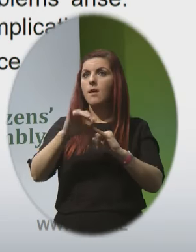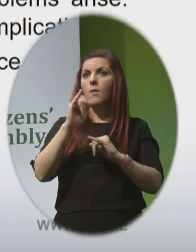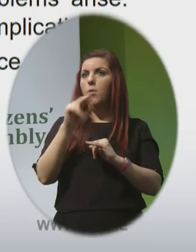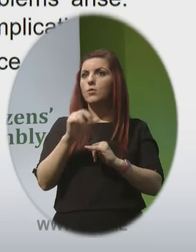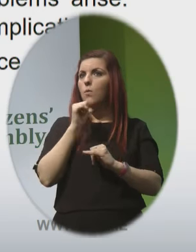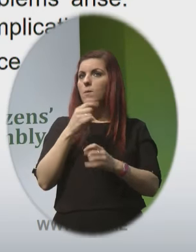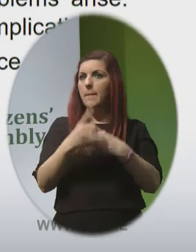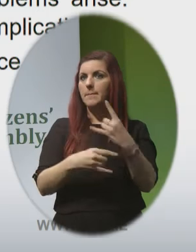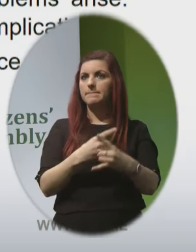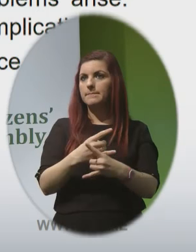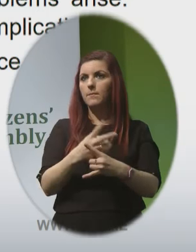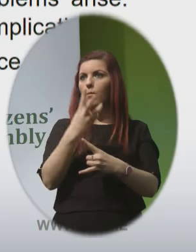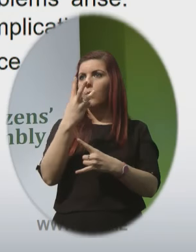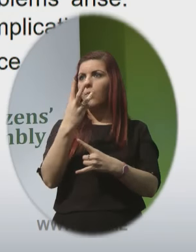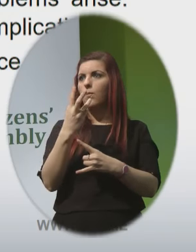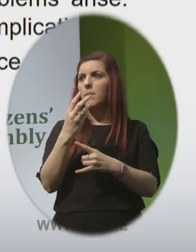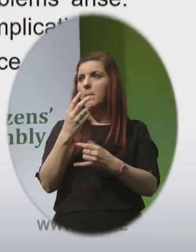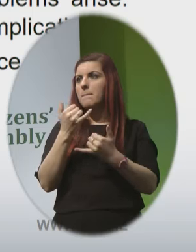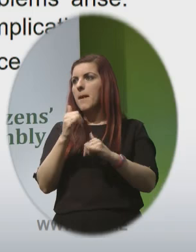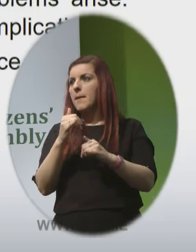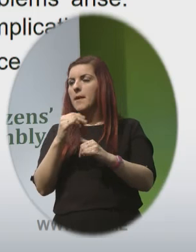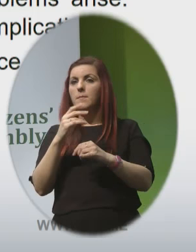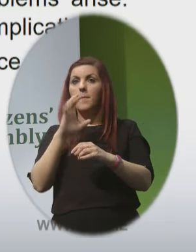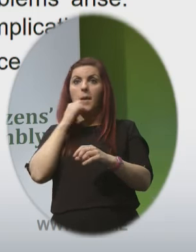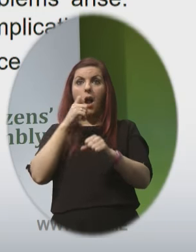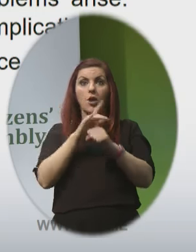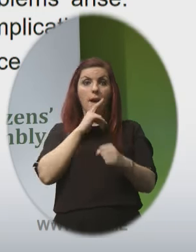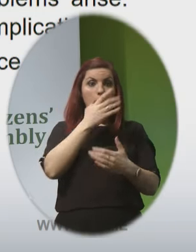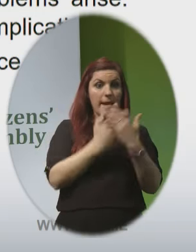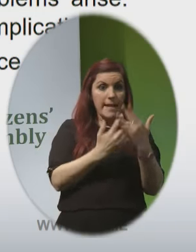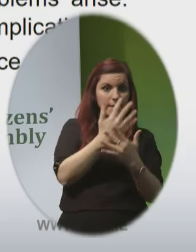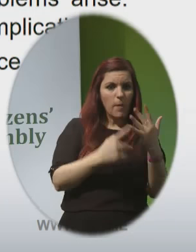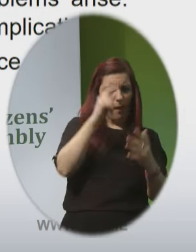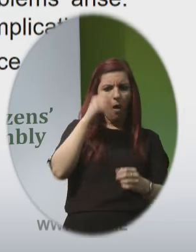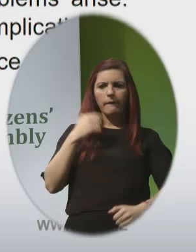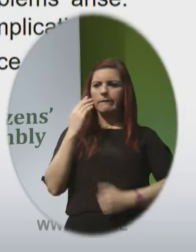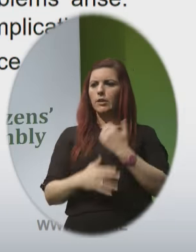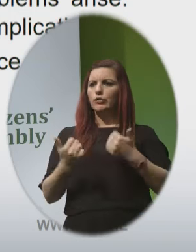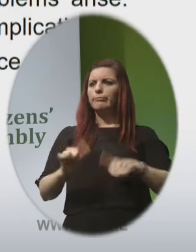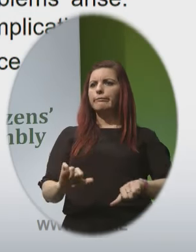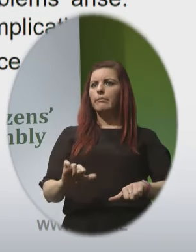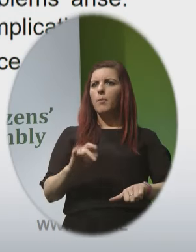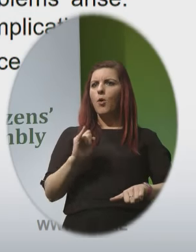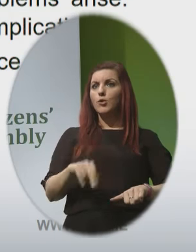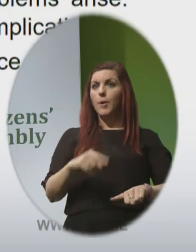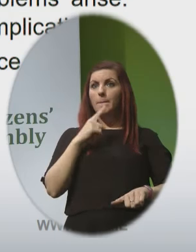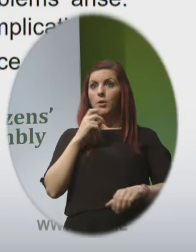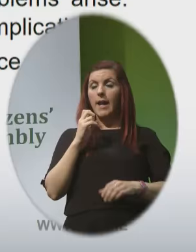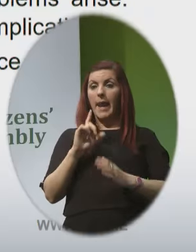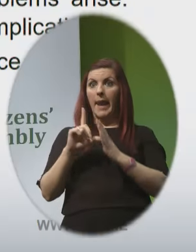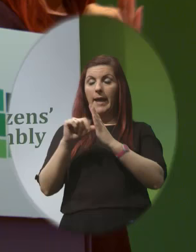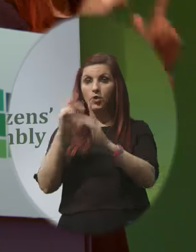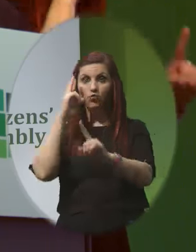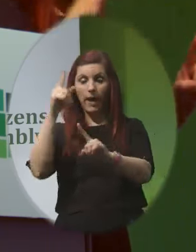will not occur because some bleeding will frequently occur she may actually think that it has occurred and only discover weeks later that the pregnancy is